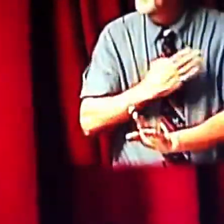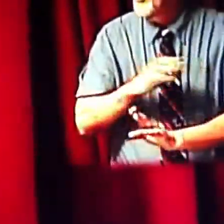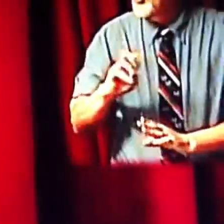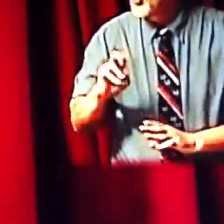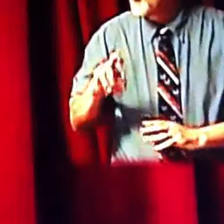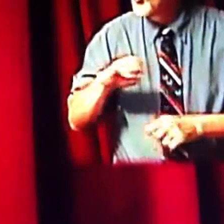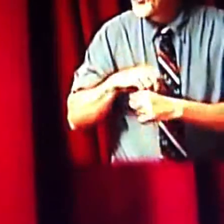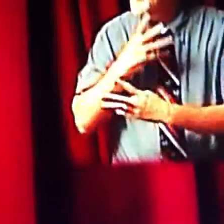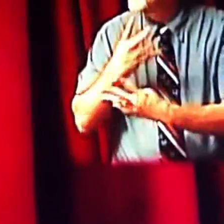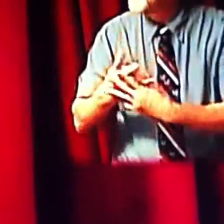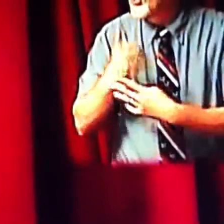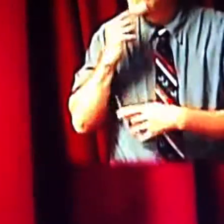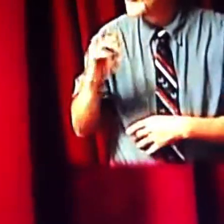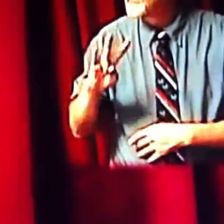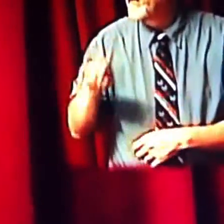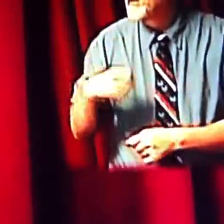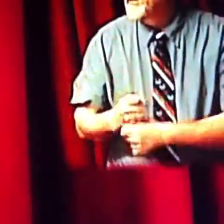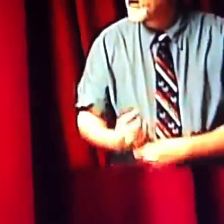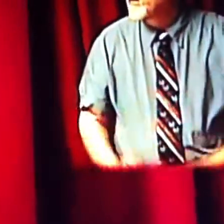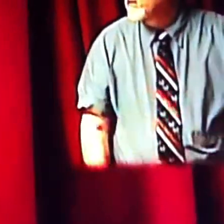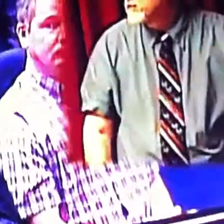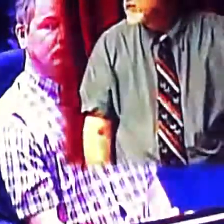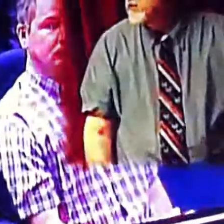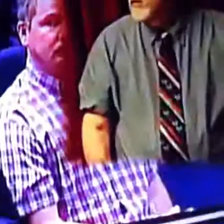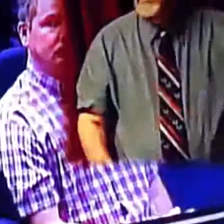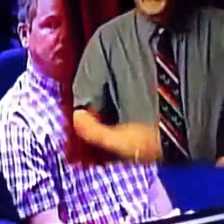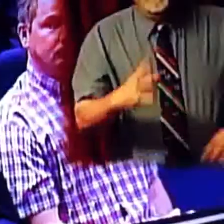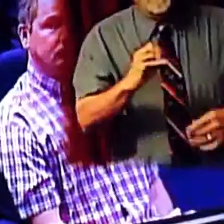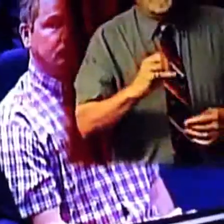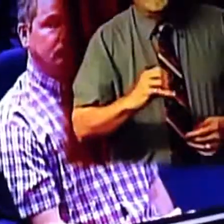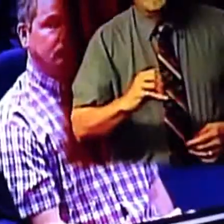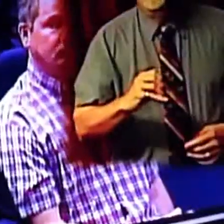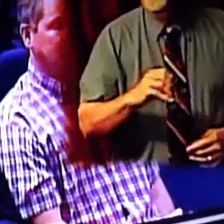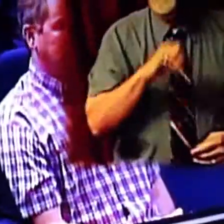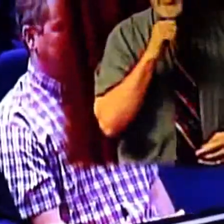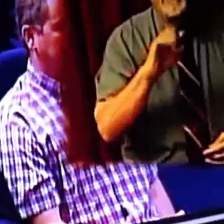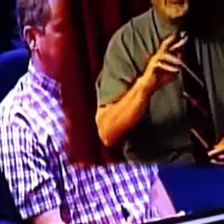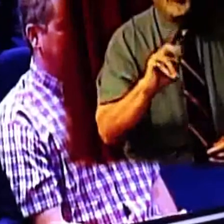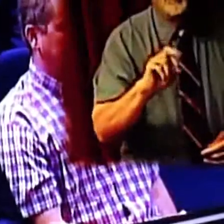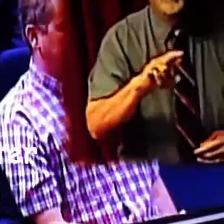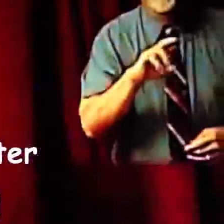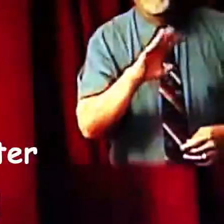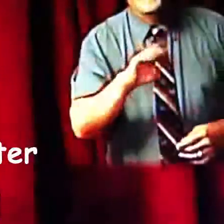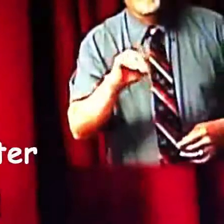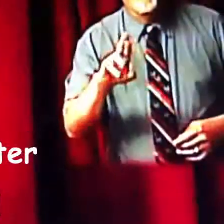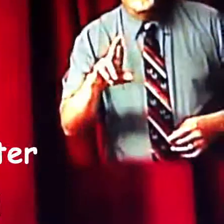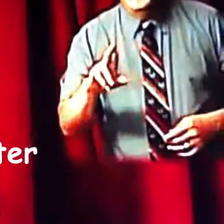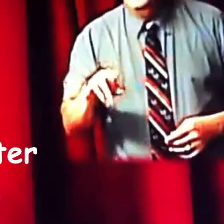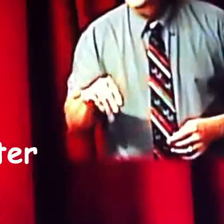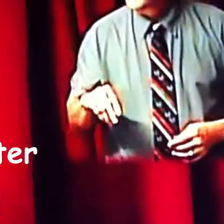is in jail now for 17 years. Who is also not an owner of MMR. Well, Councilman Luke,